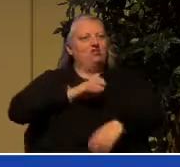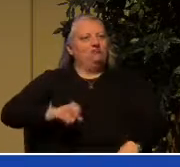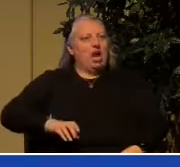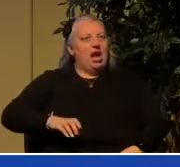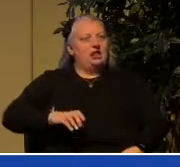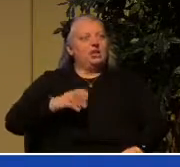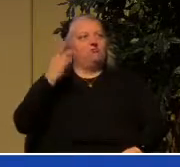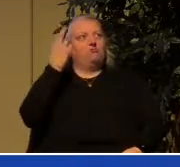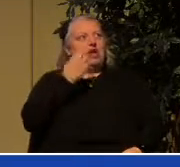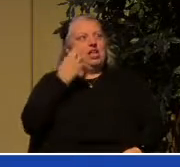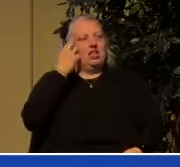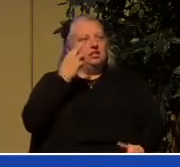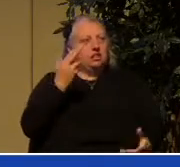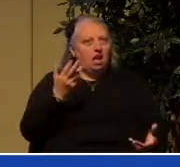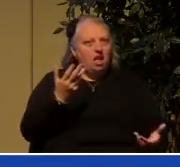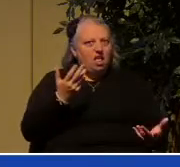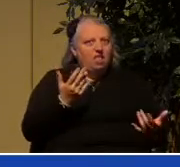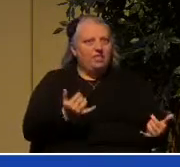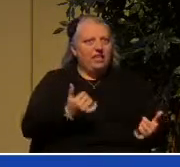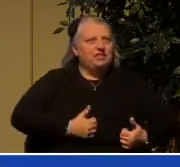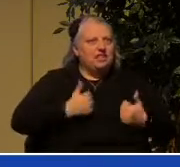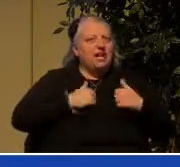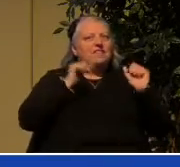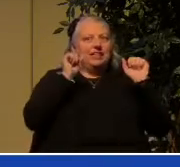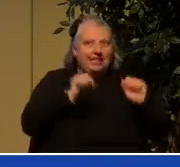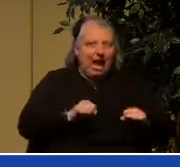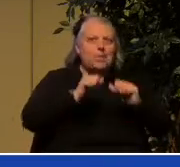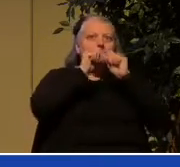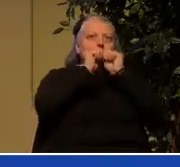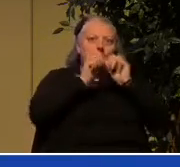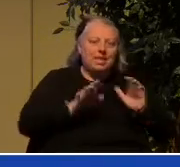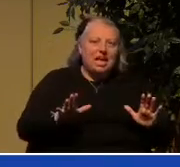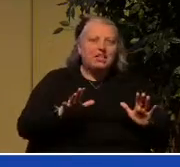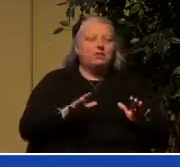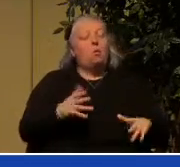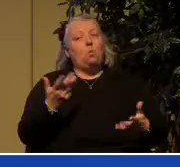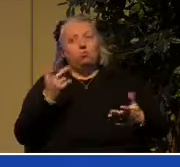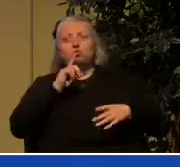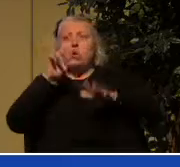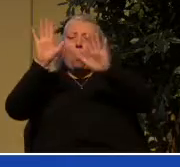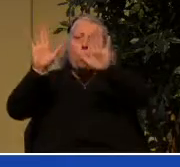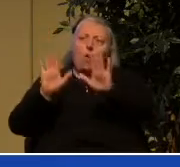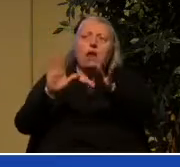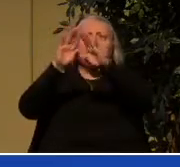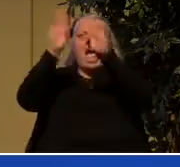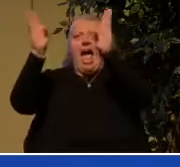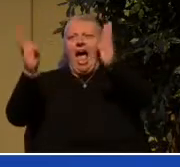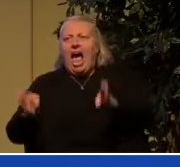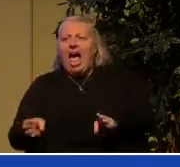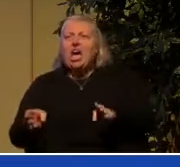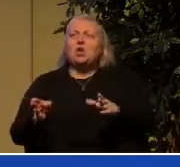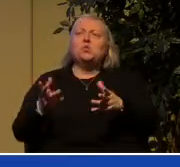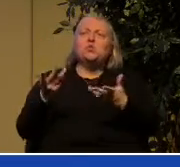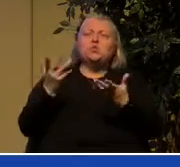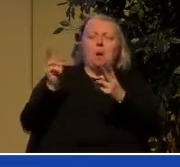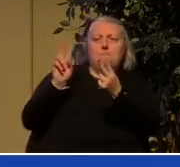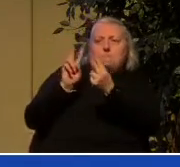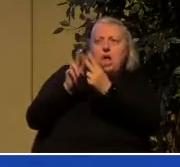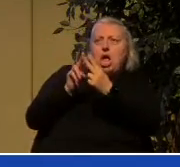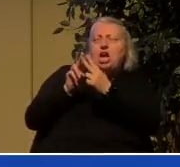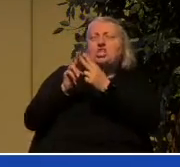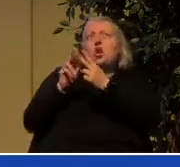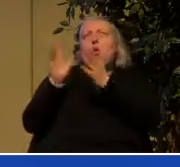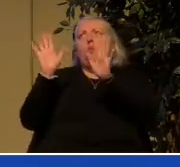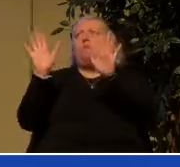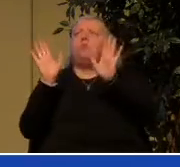life can be and wonderful it is to have a great house and a wonderful mate and beautiful children and riches